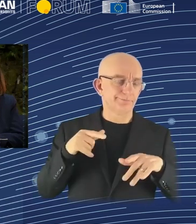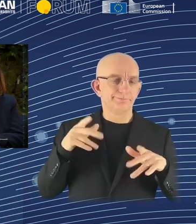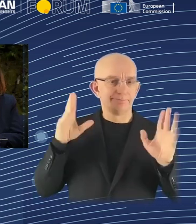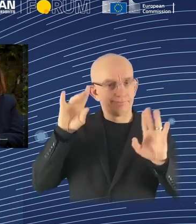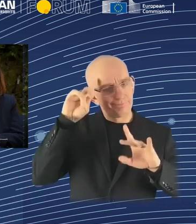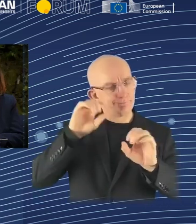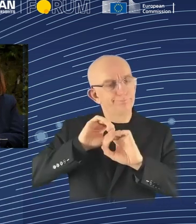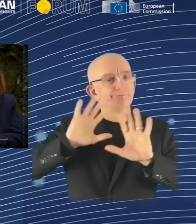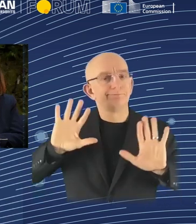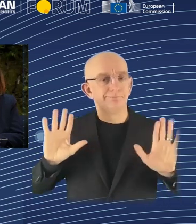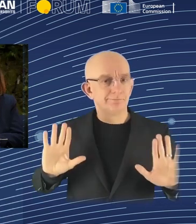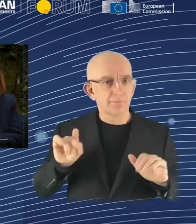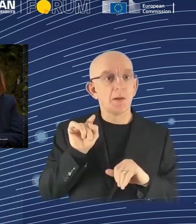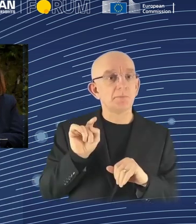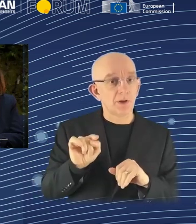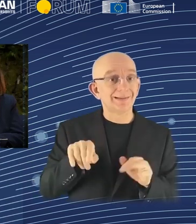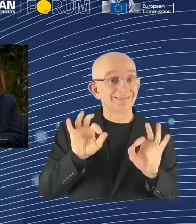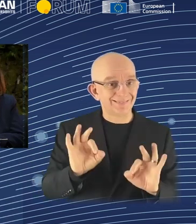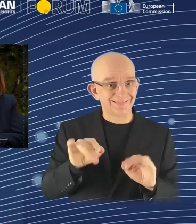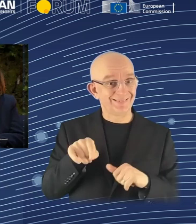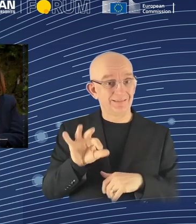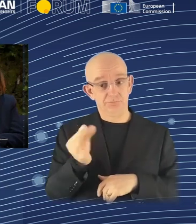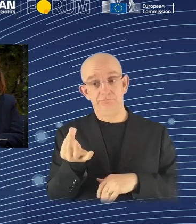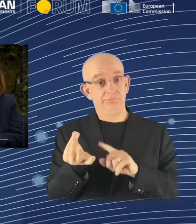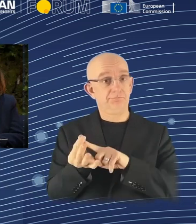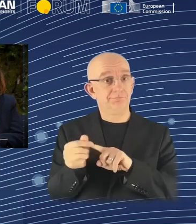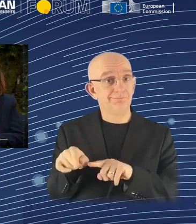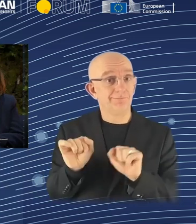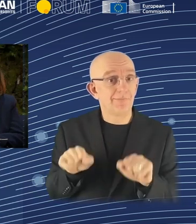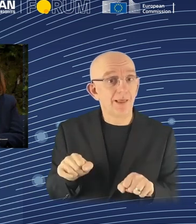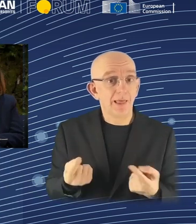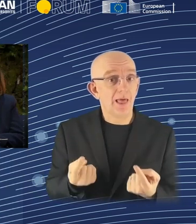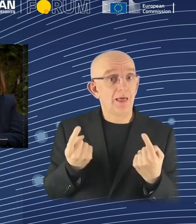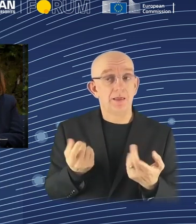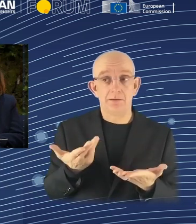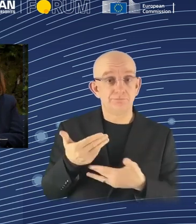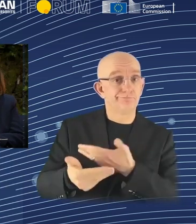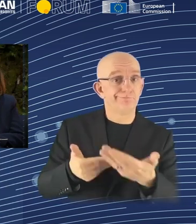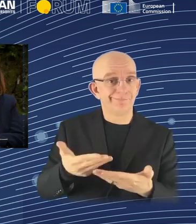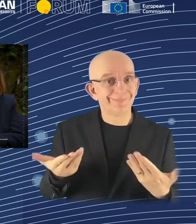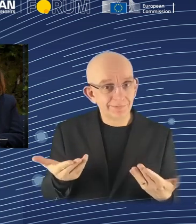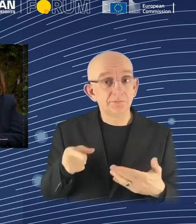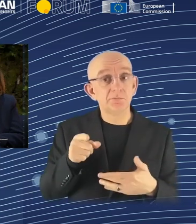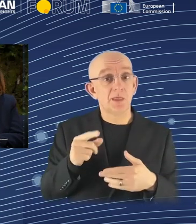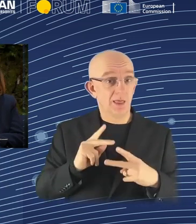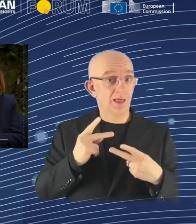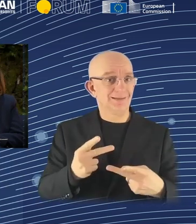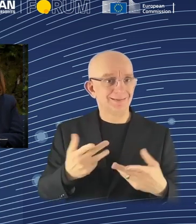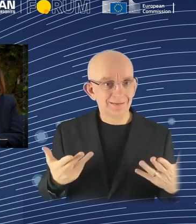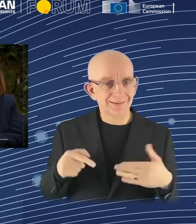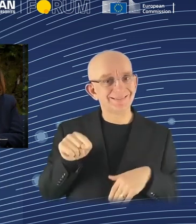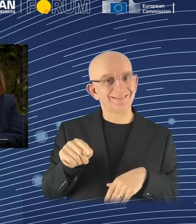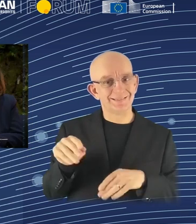AI systems that know that they don't know what the true objective is, that there is a future that